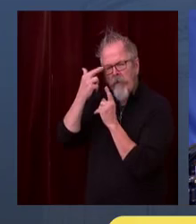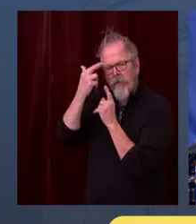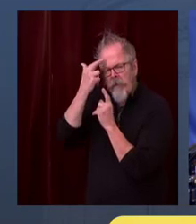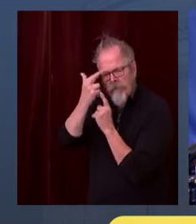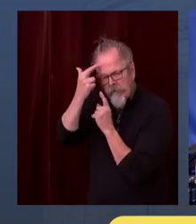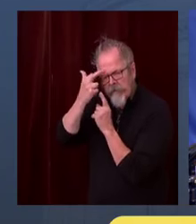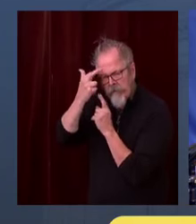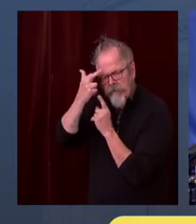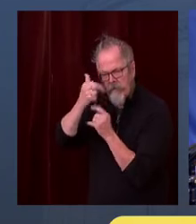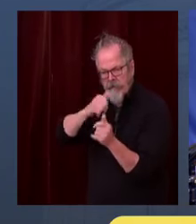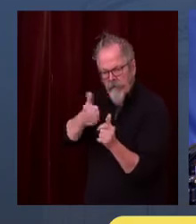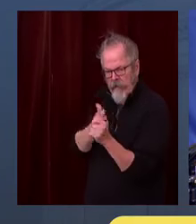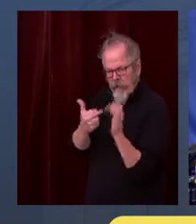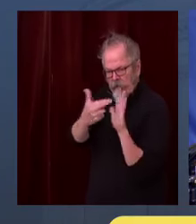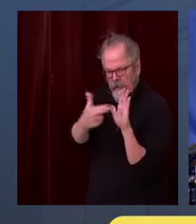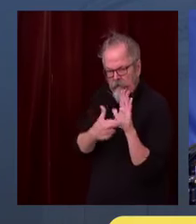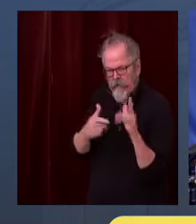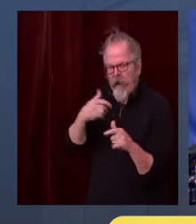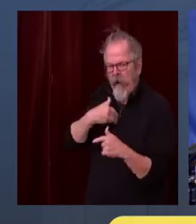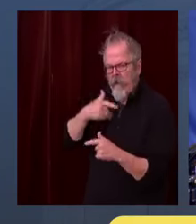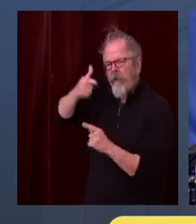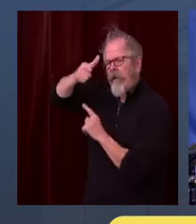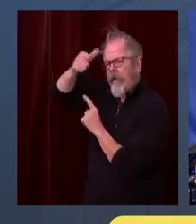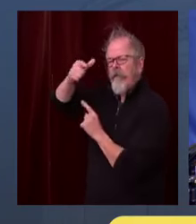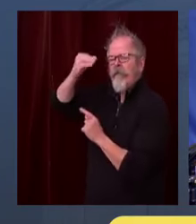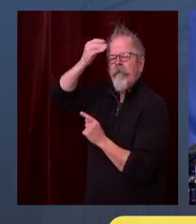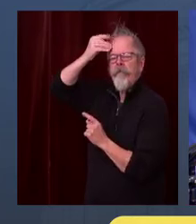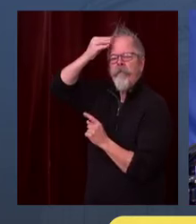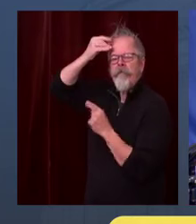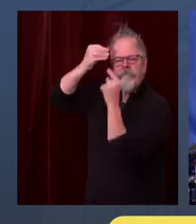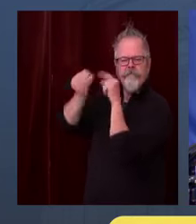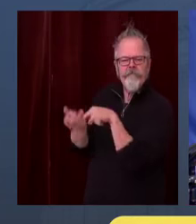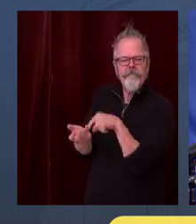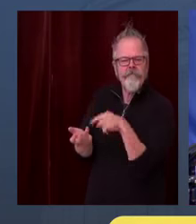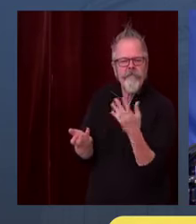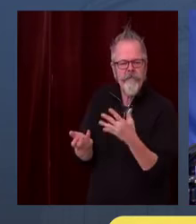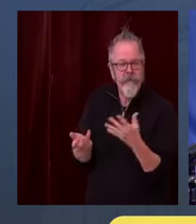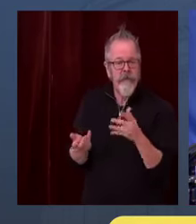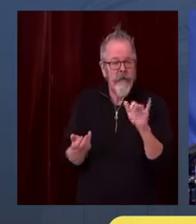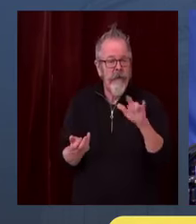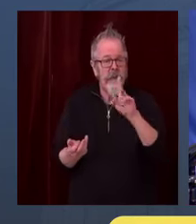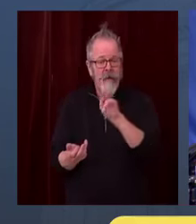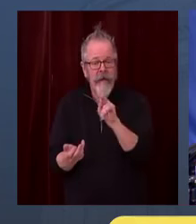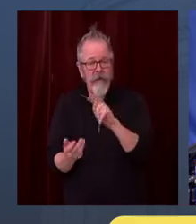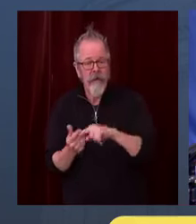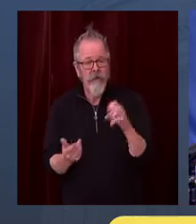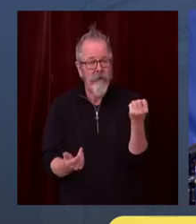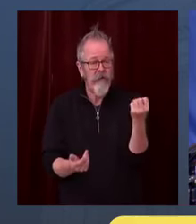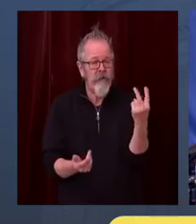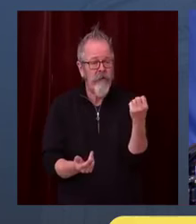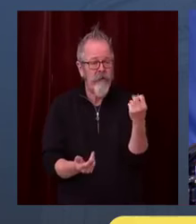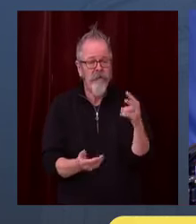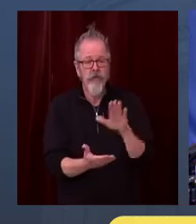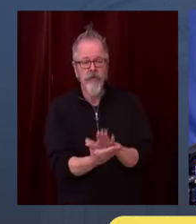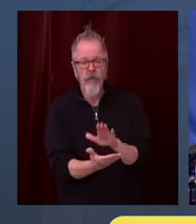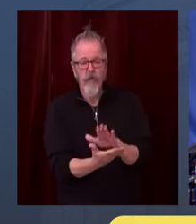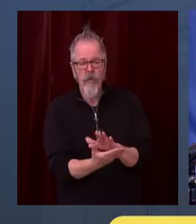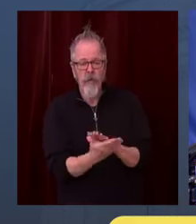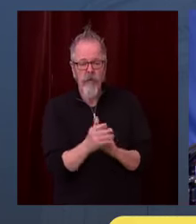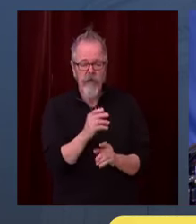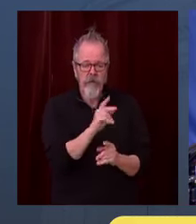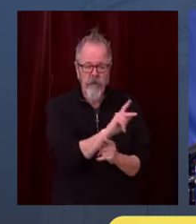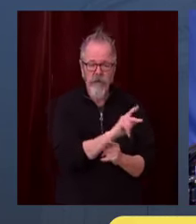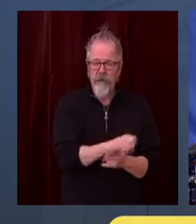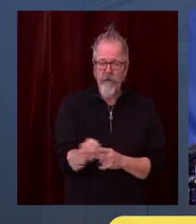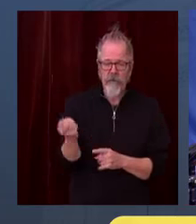still be some local control for K through 12. So can you specifically speak to the logic of shifting from a county-by-county approach to a statewide